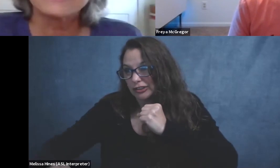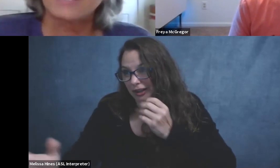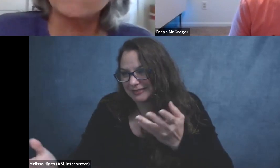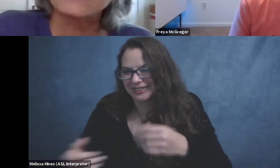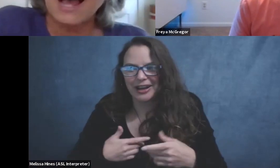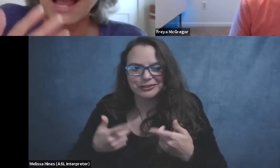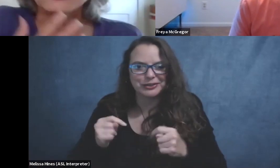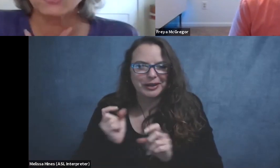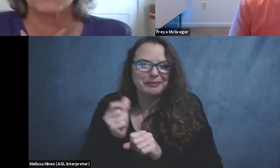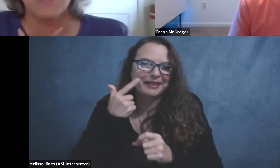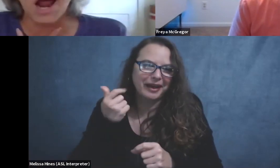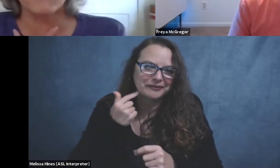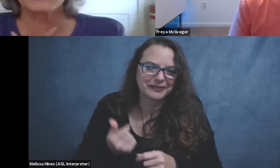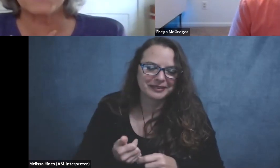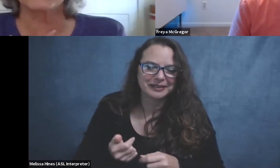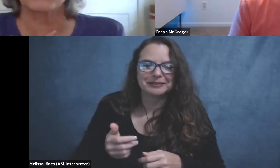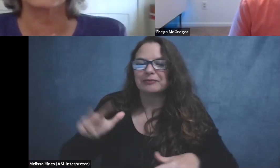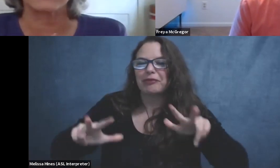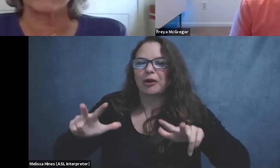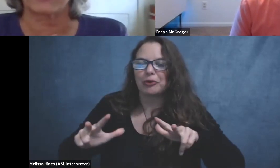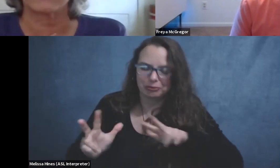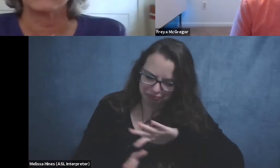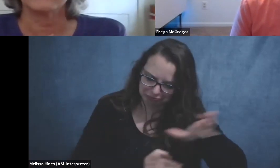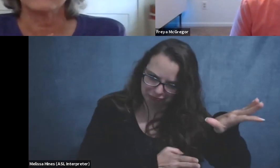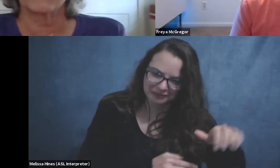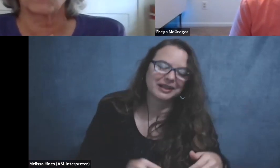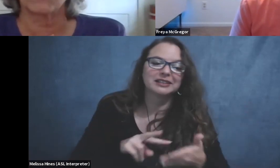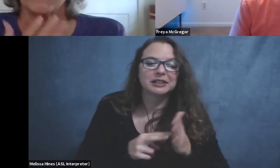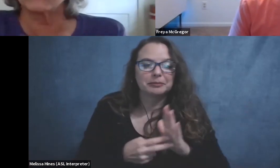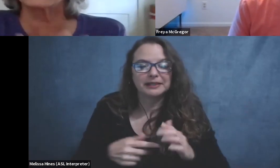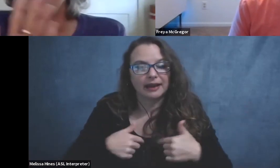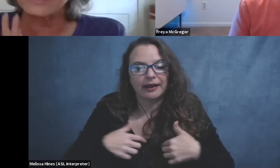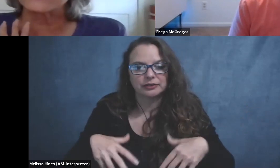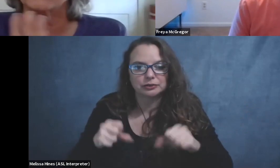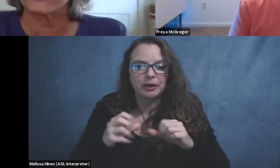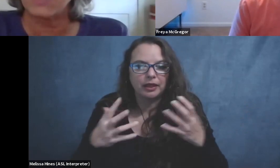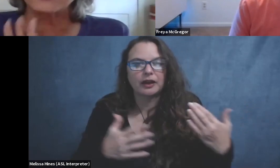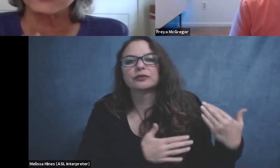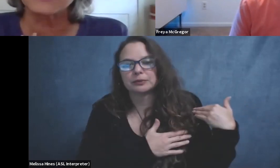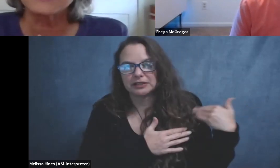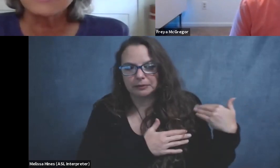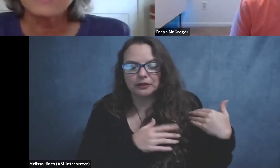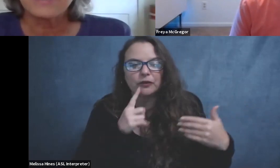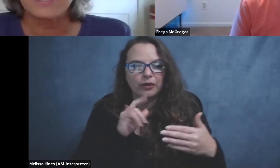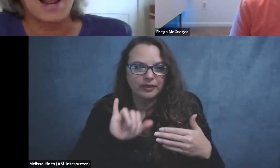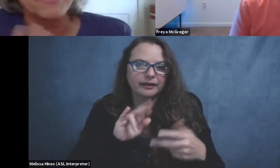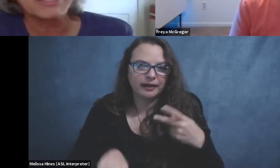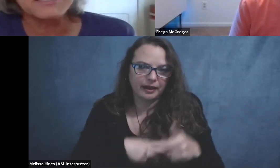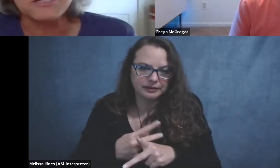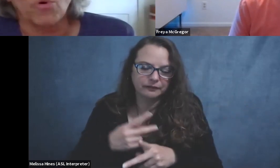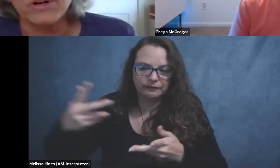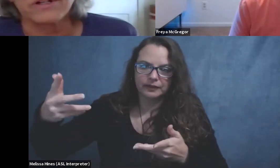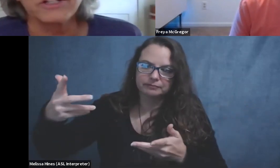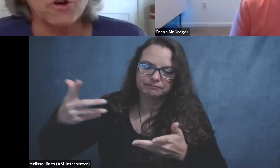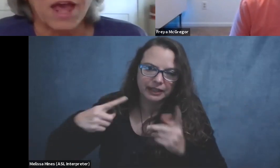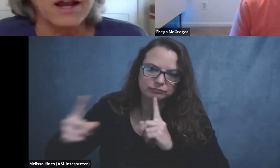it. And that means I assume a lot of the responsibility for it, for those kinds of interactions. And I